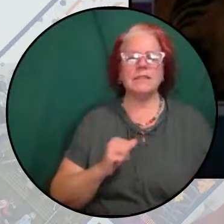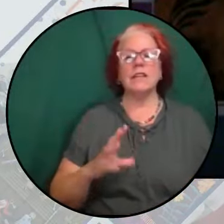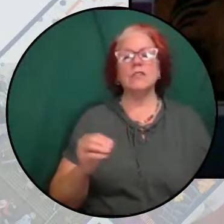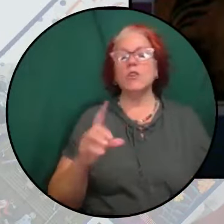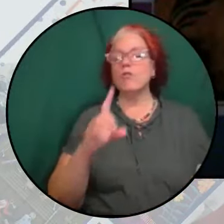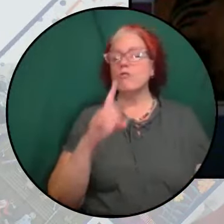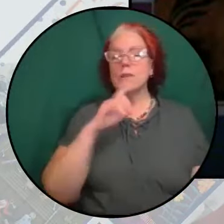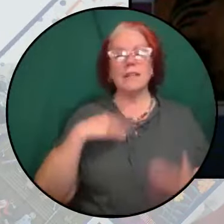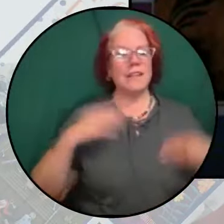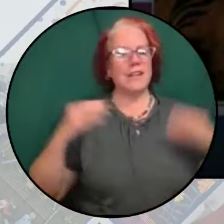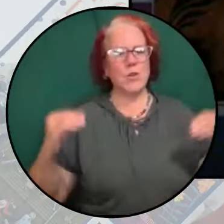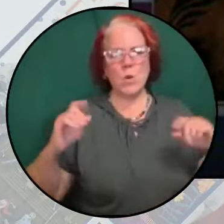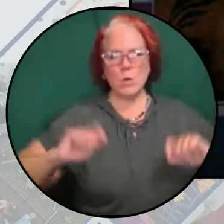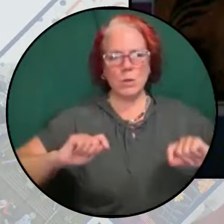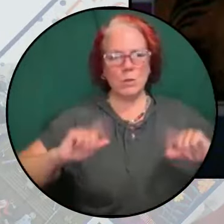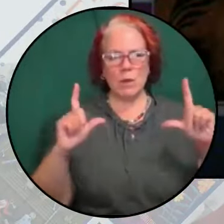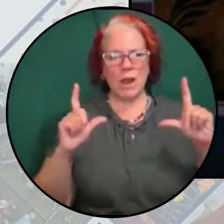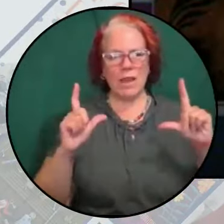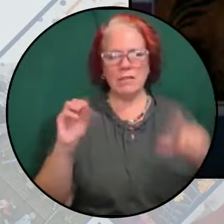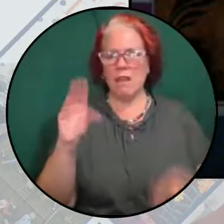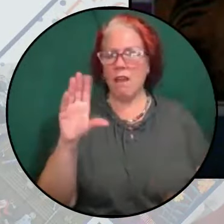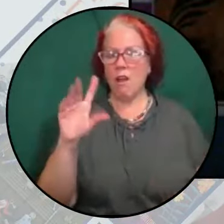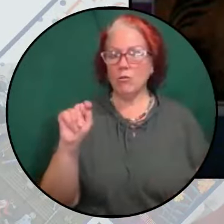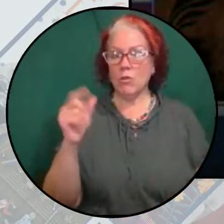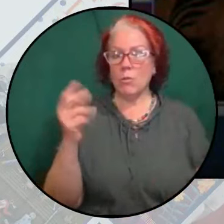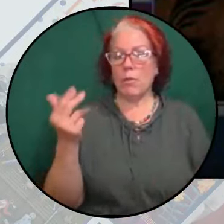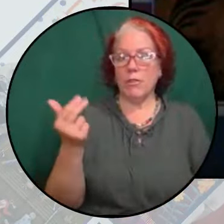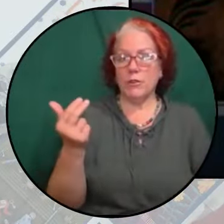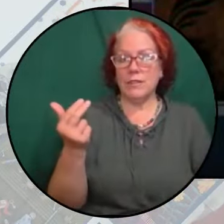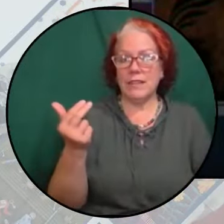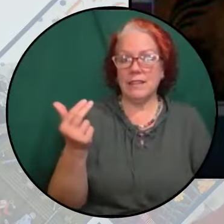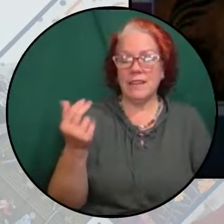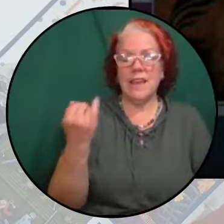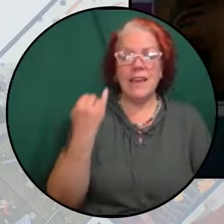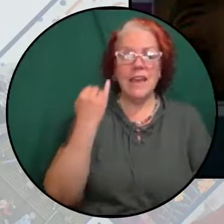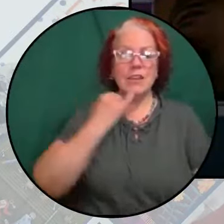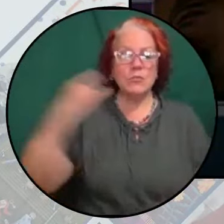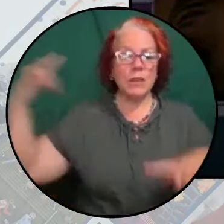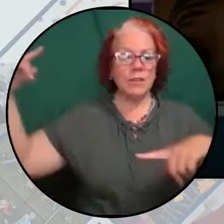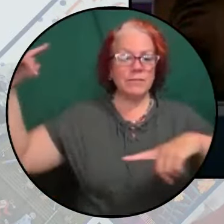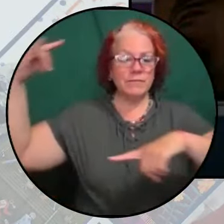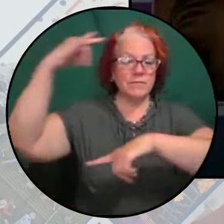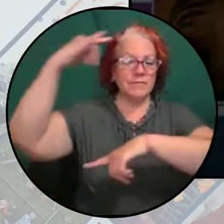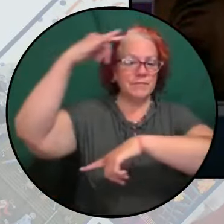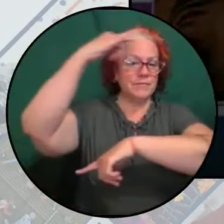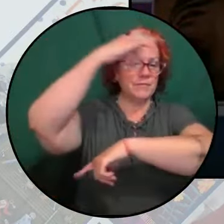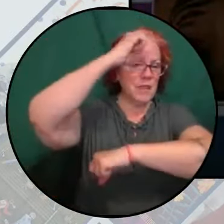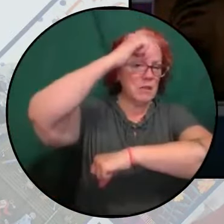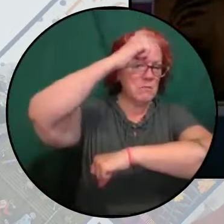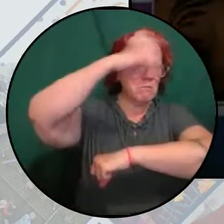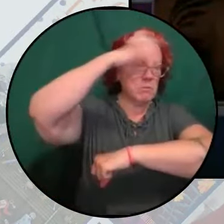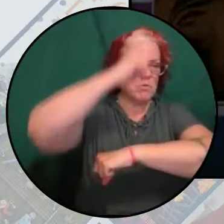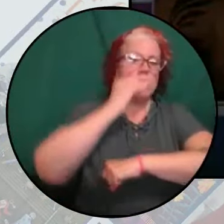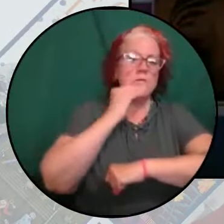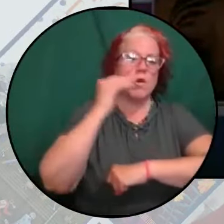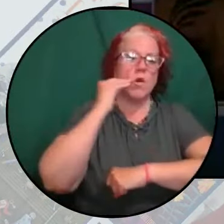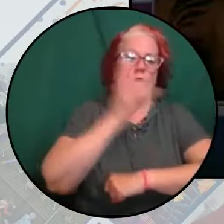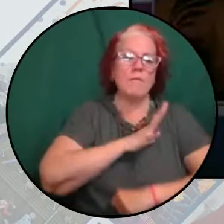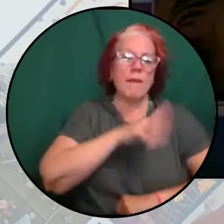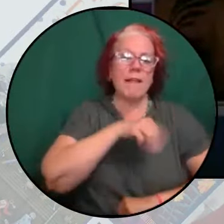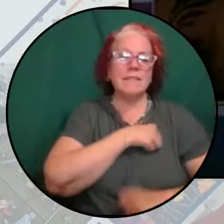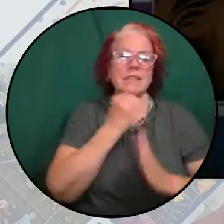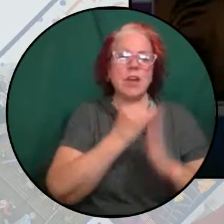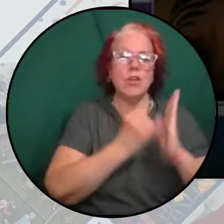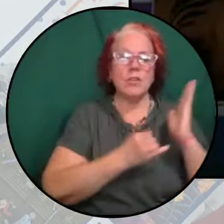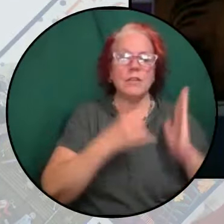then be no surprise that on October 13th, an Israeli airstrike targeted the home of Palestinian artist